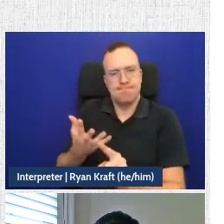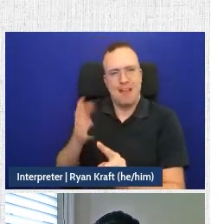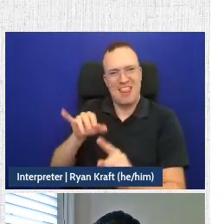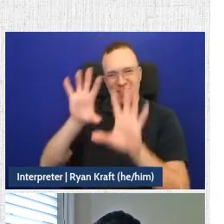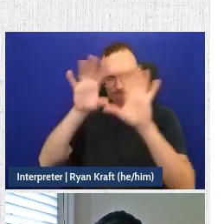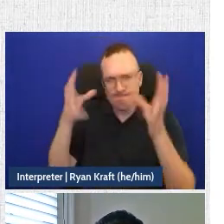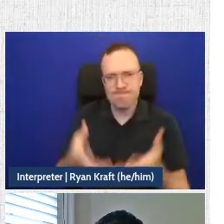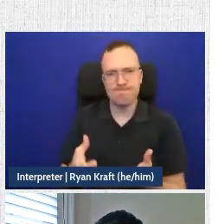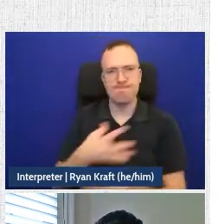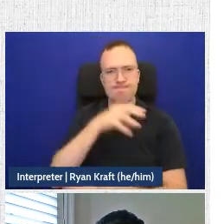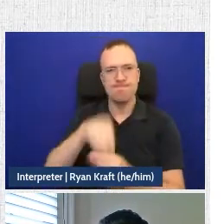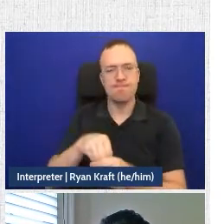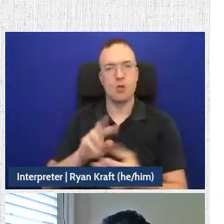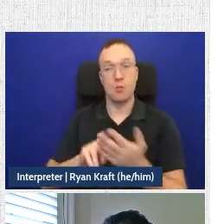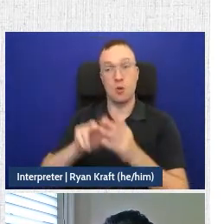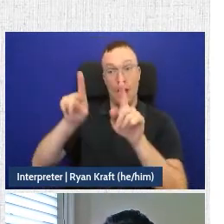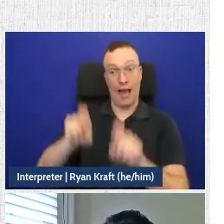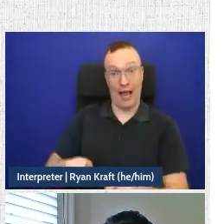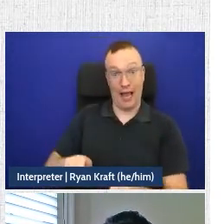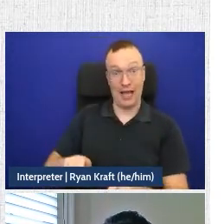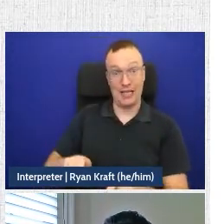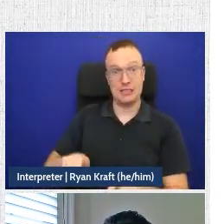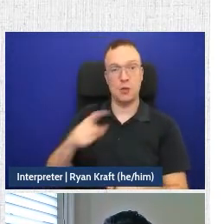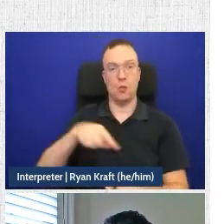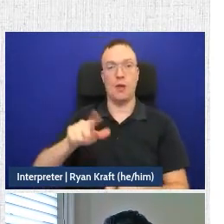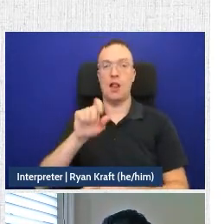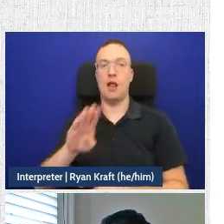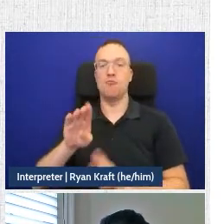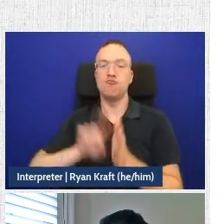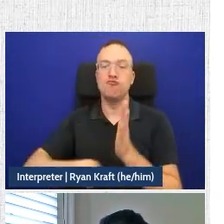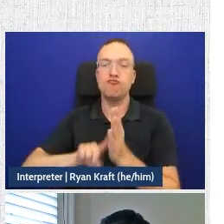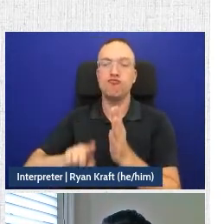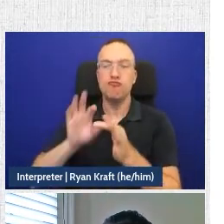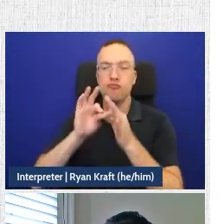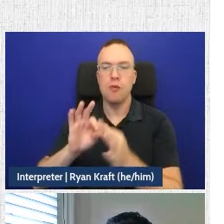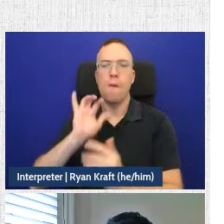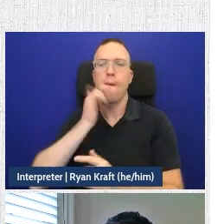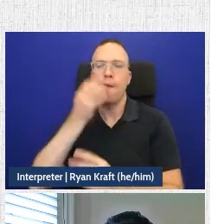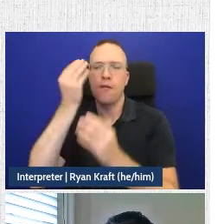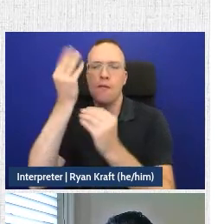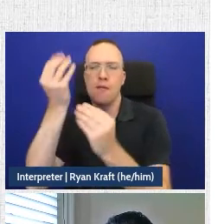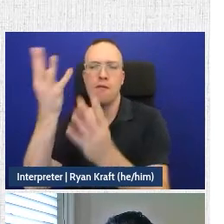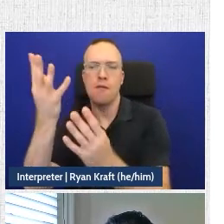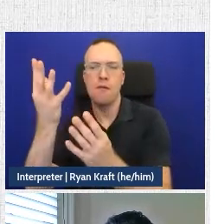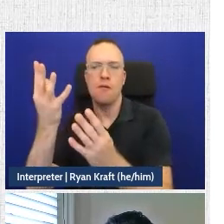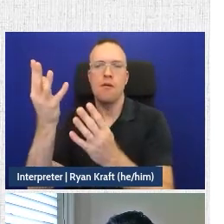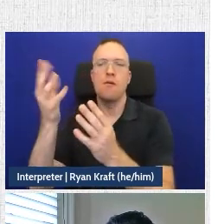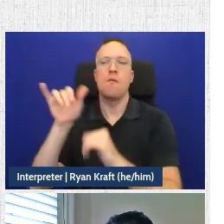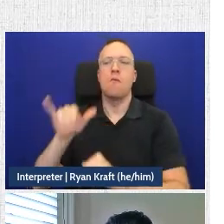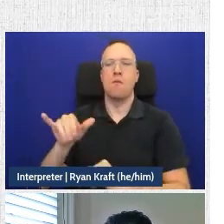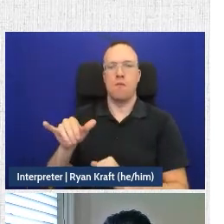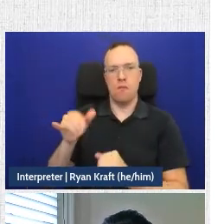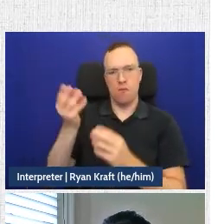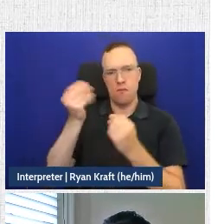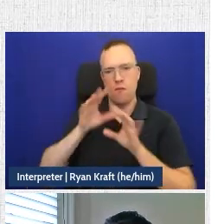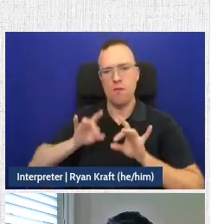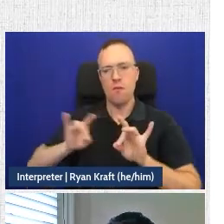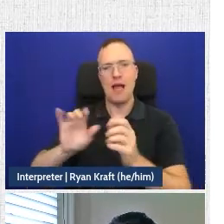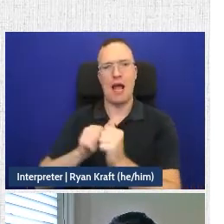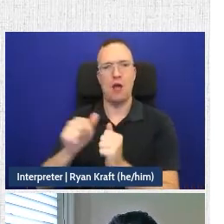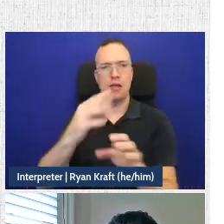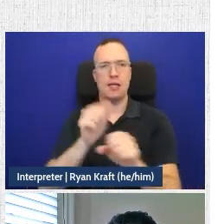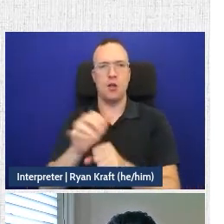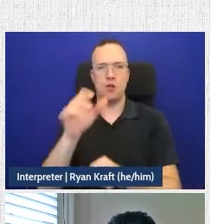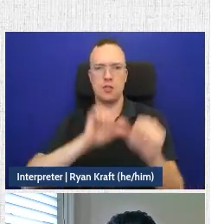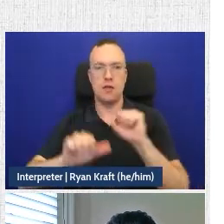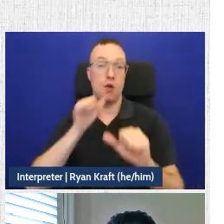we ask users so that we are able as a lab to do research into misinformation and how users actually receive their scientific or